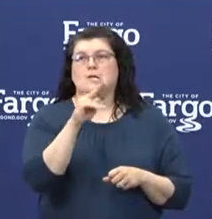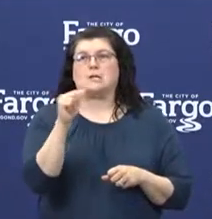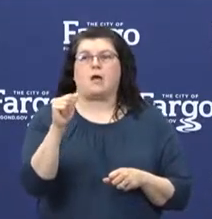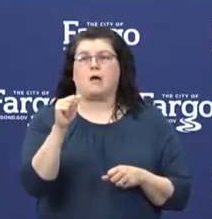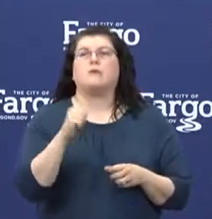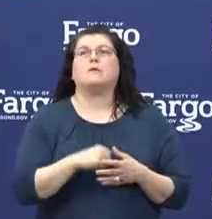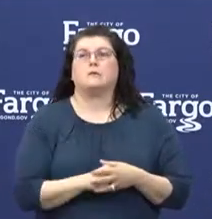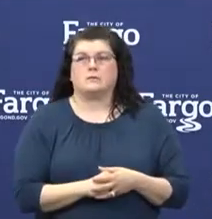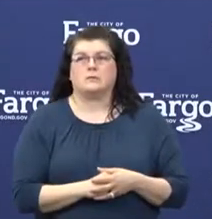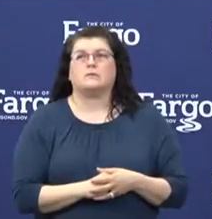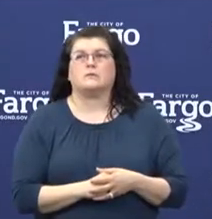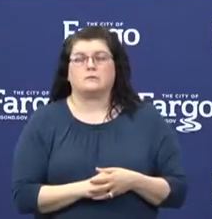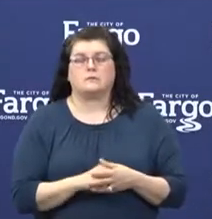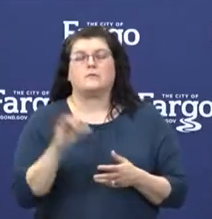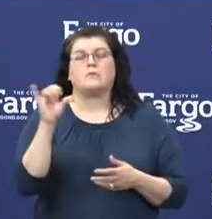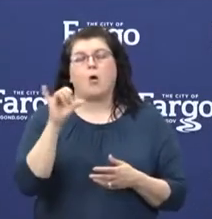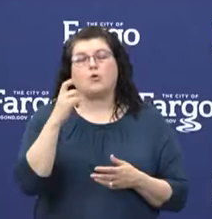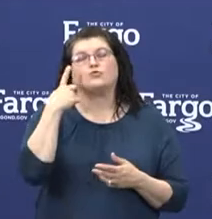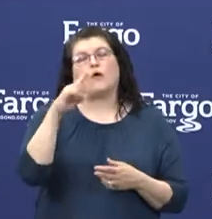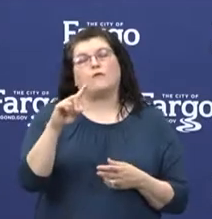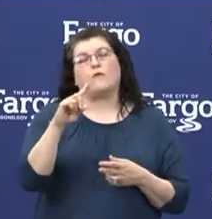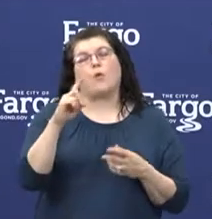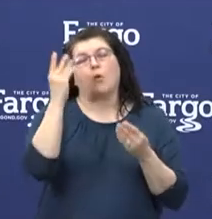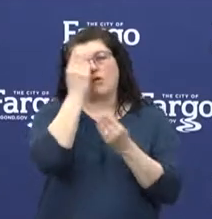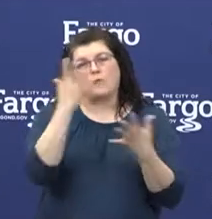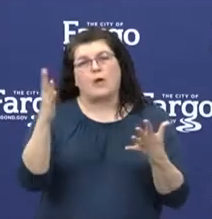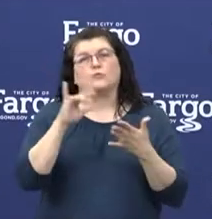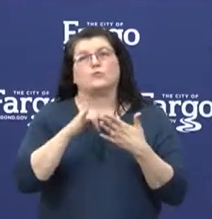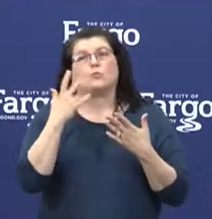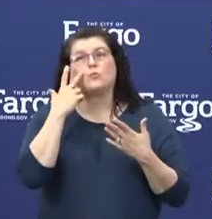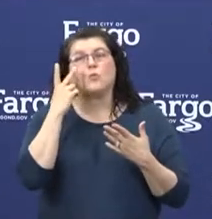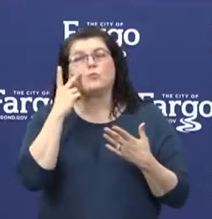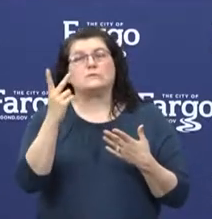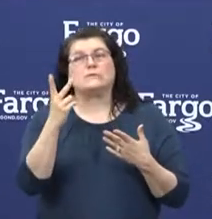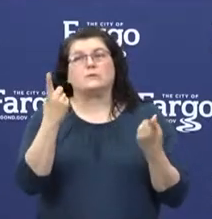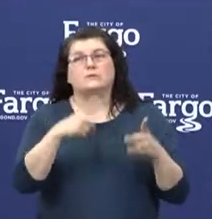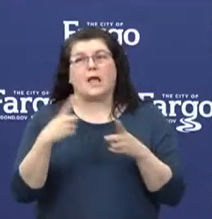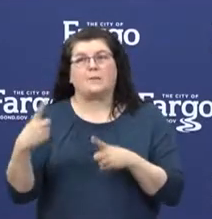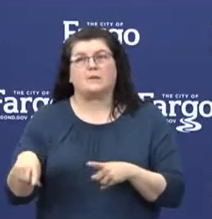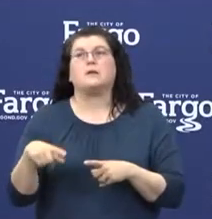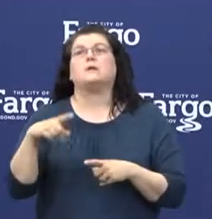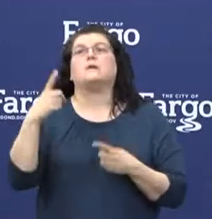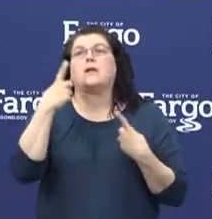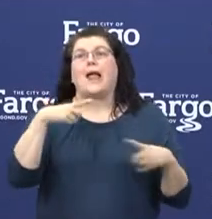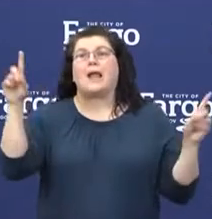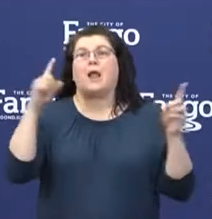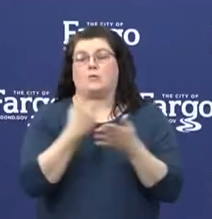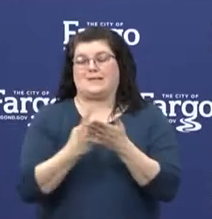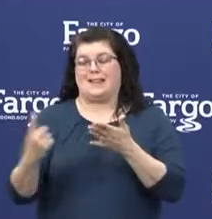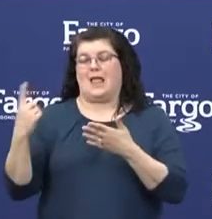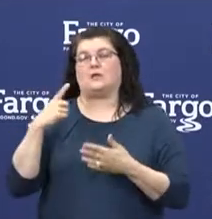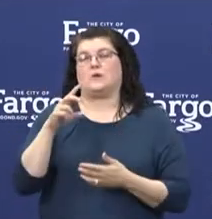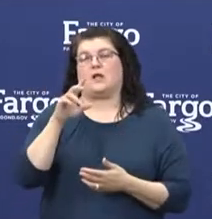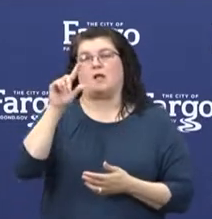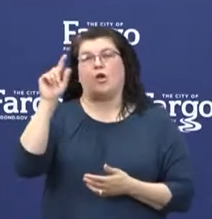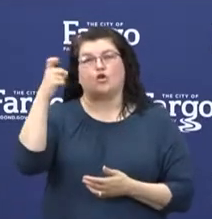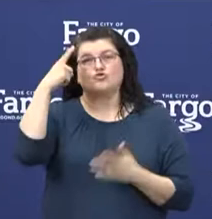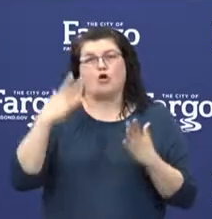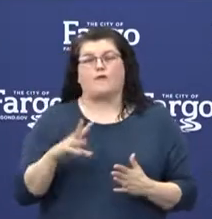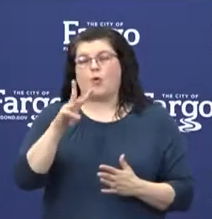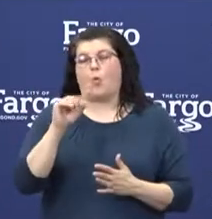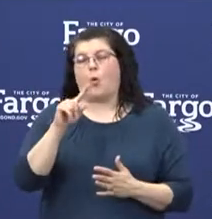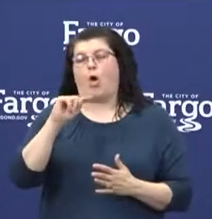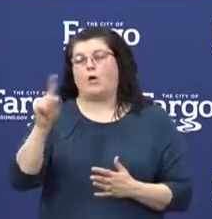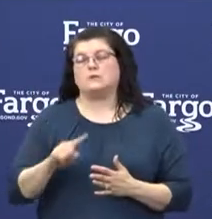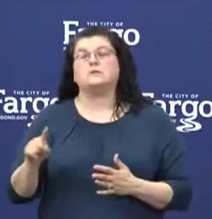Also, as far as an update goes, Governor Walz did announce last week that the K-12 school systems in Minnesota and in Moorhead